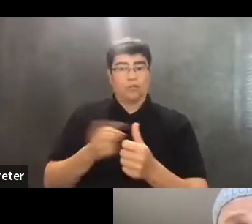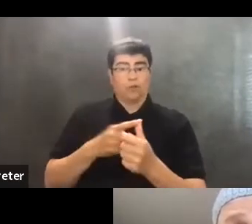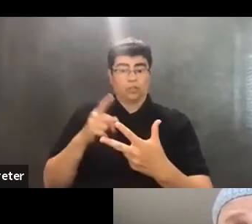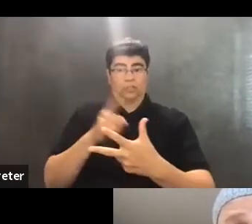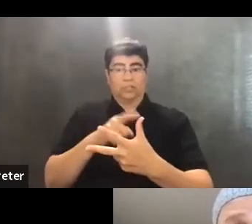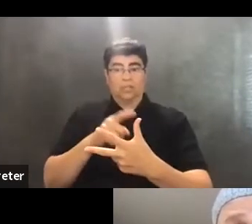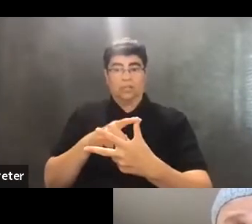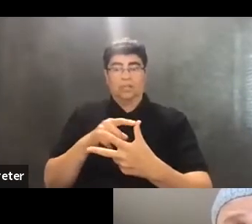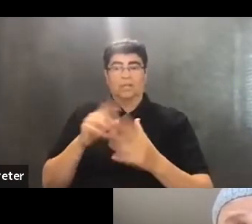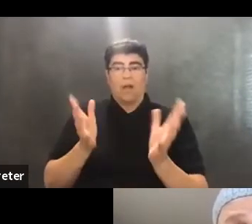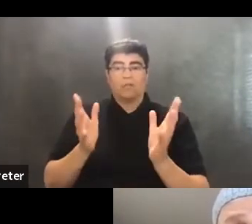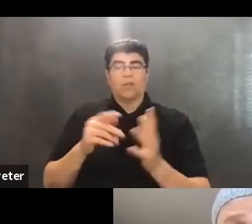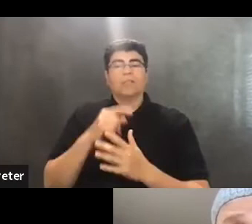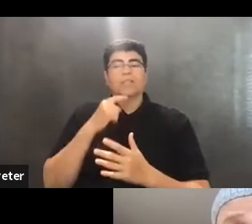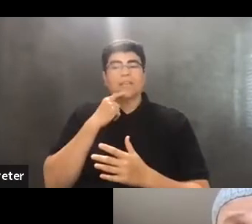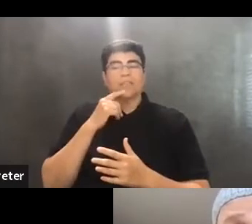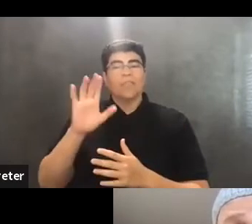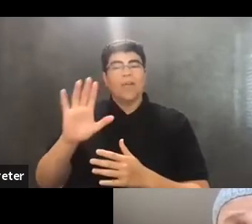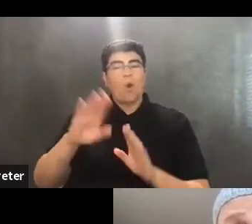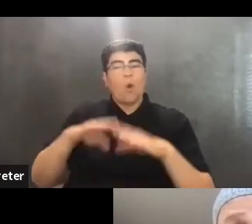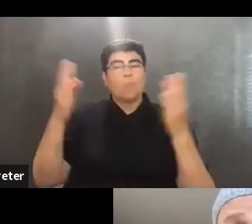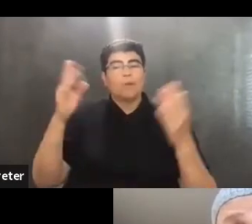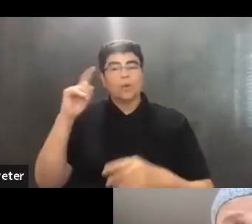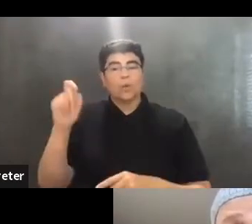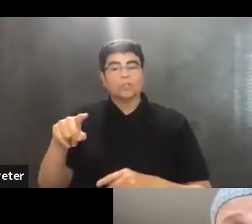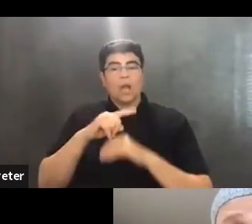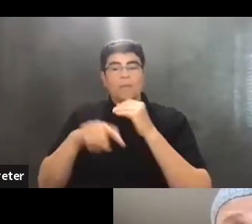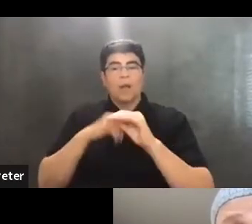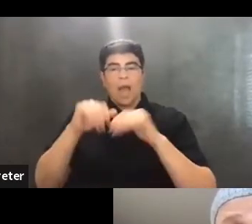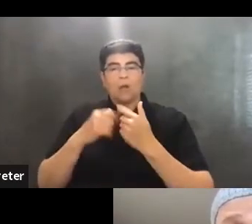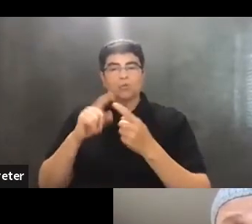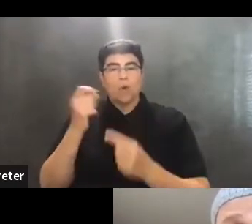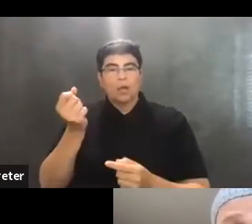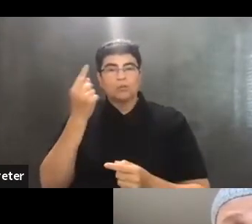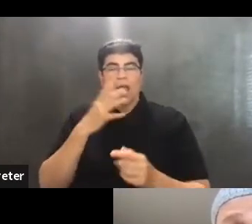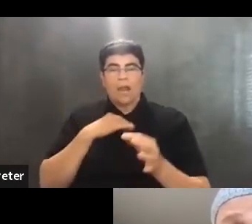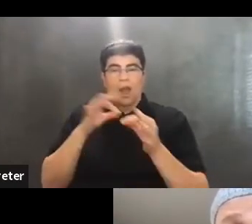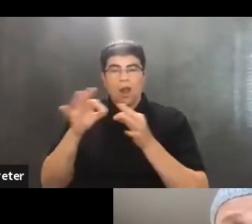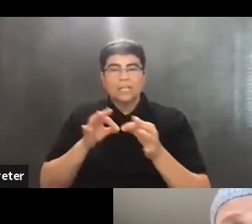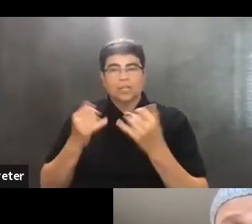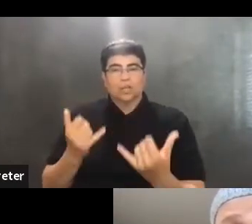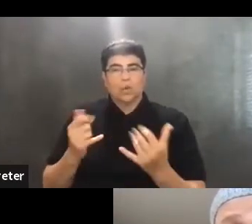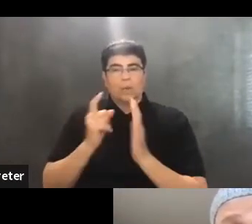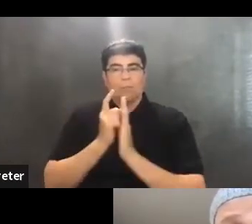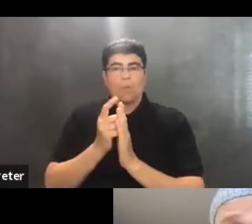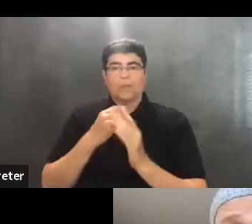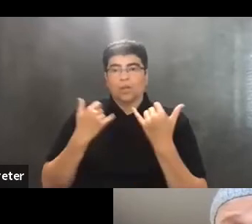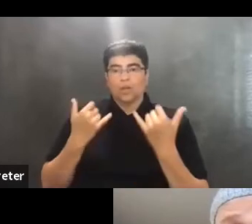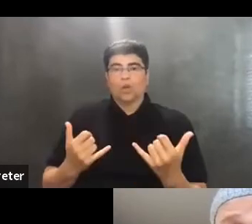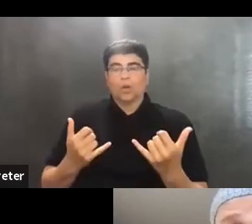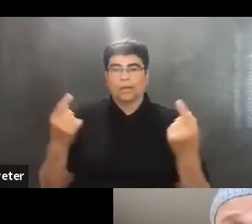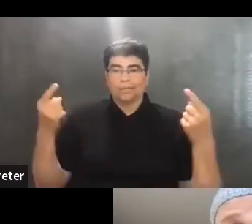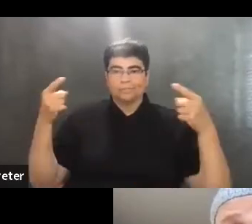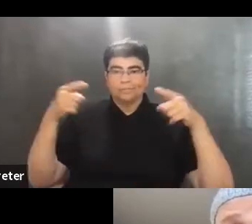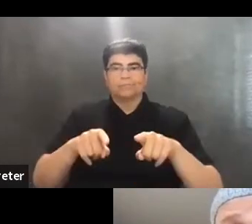recall that their opening question was about how to understand and articulate the current moment or the current conjuncture.